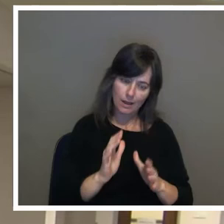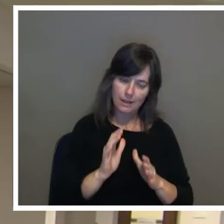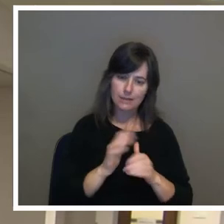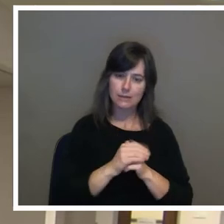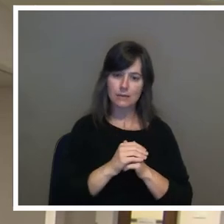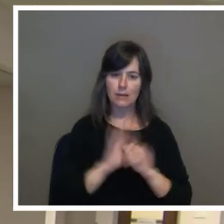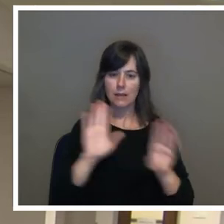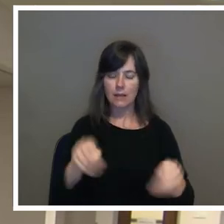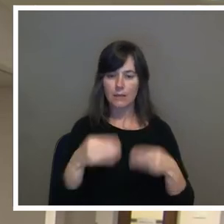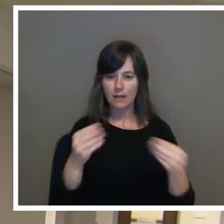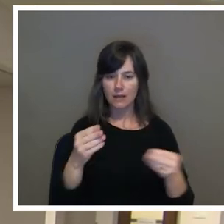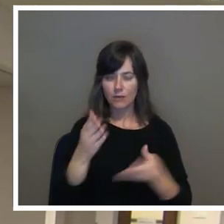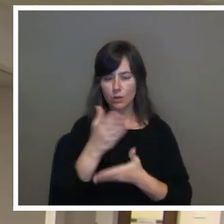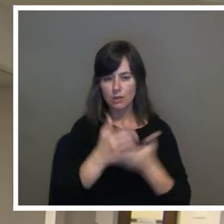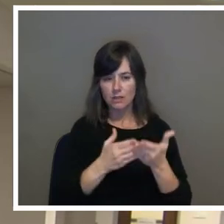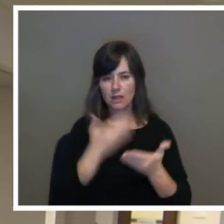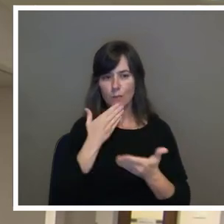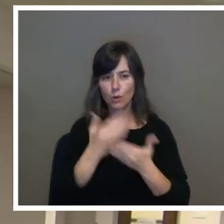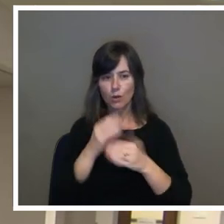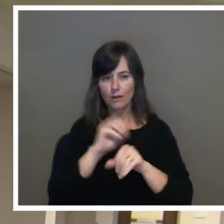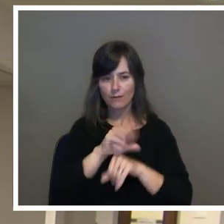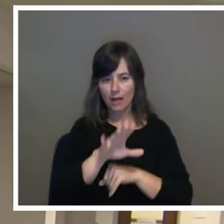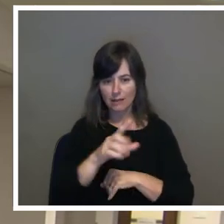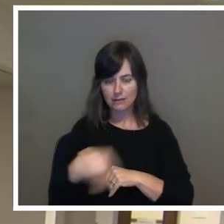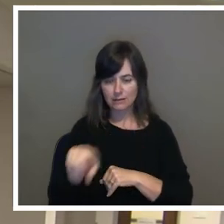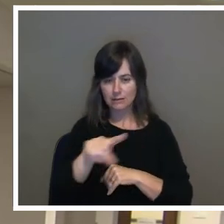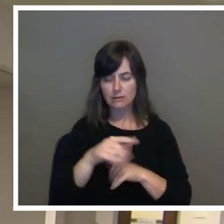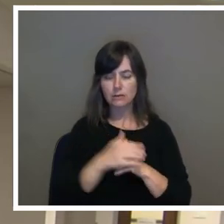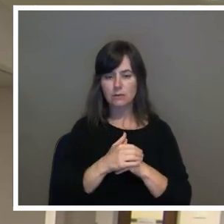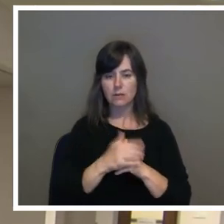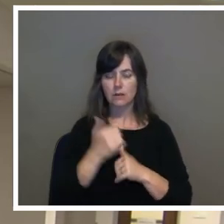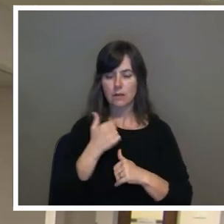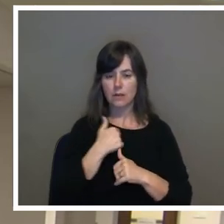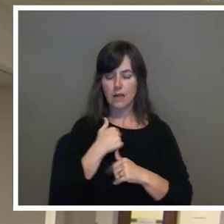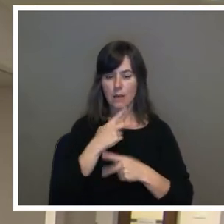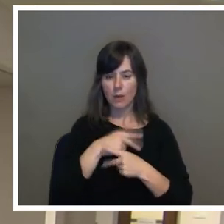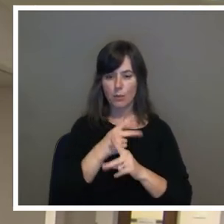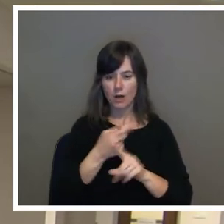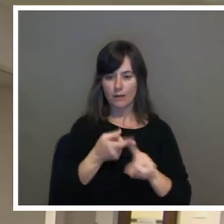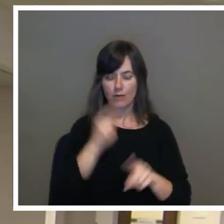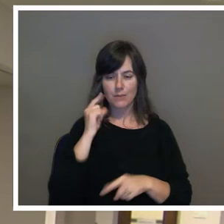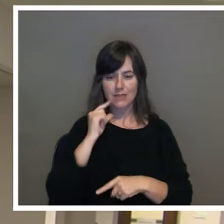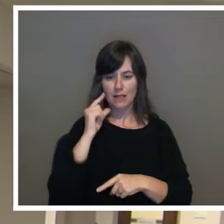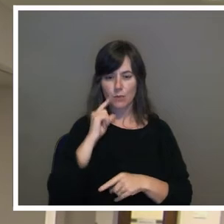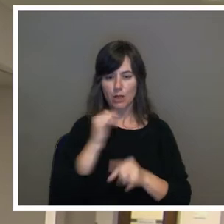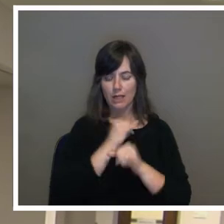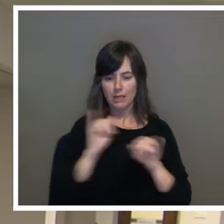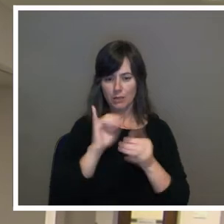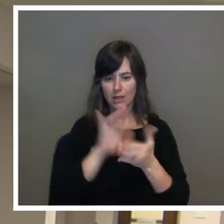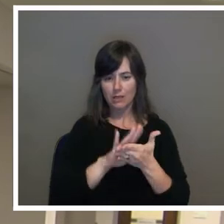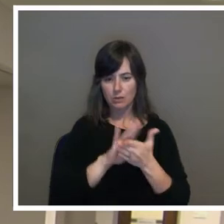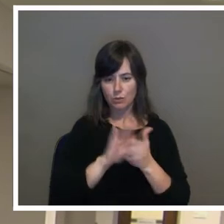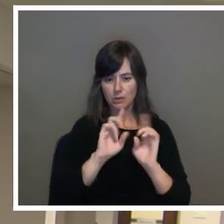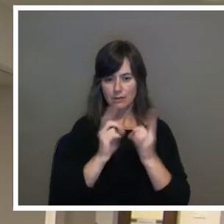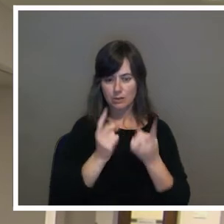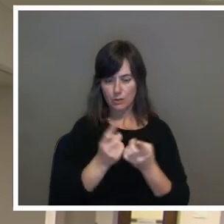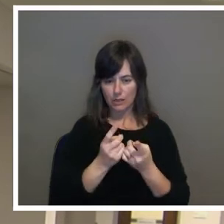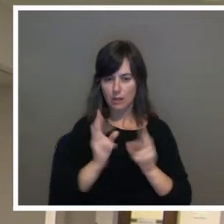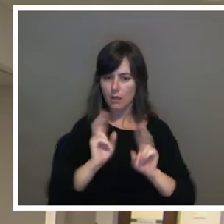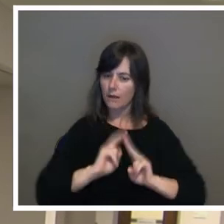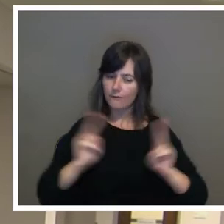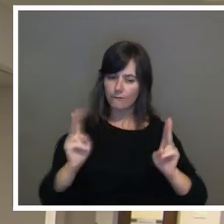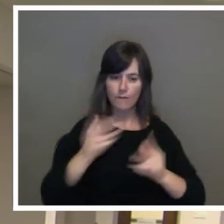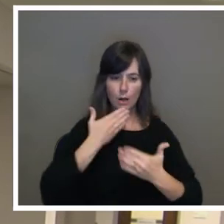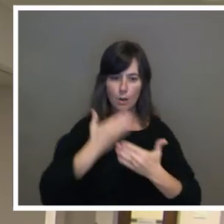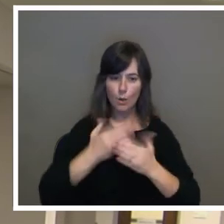all some good advice. I'm a product of San Antonio Independent School District. Very well educated.